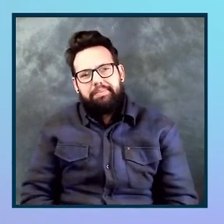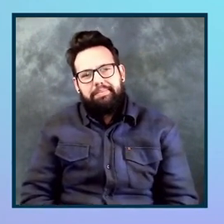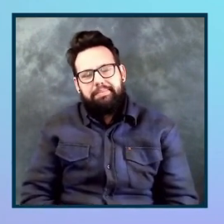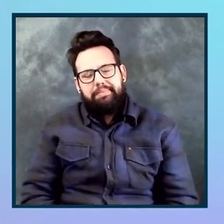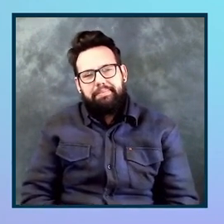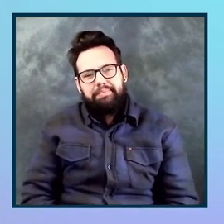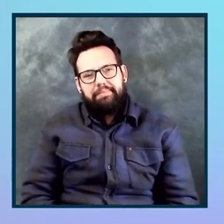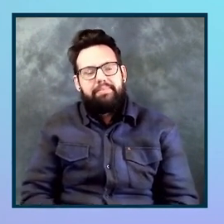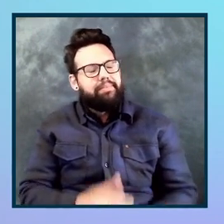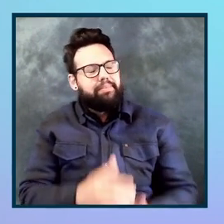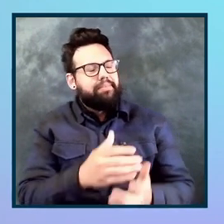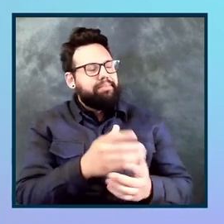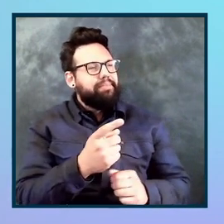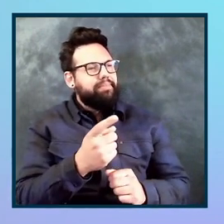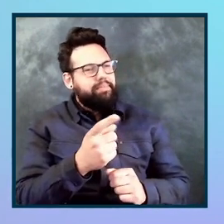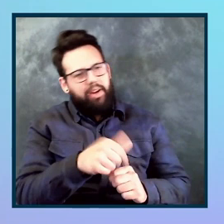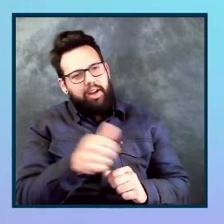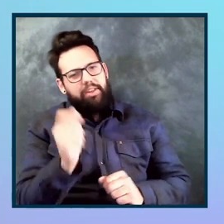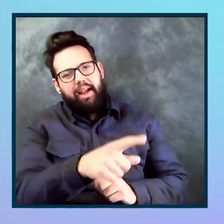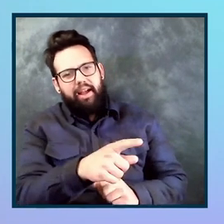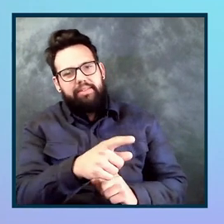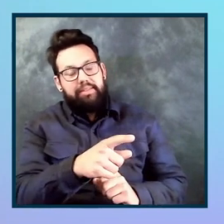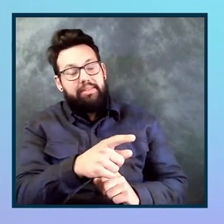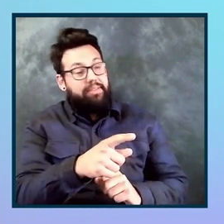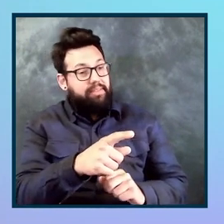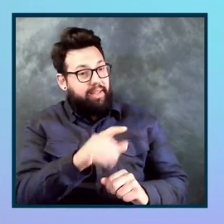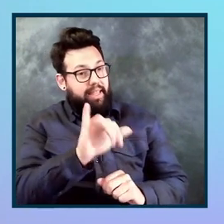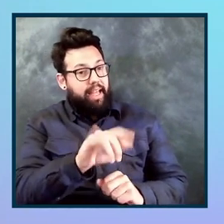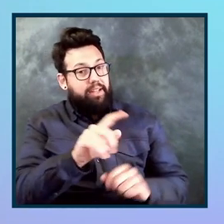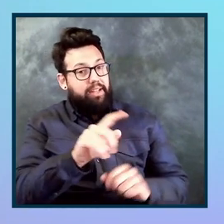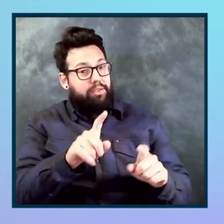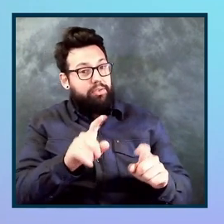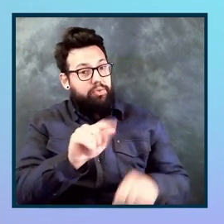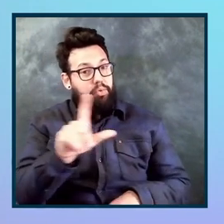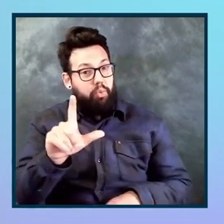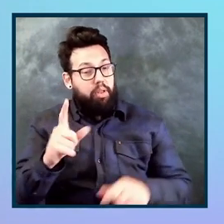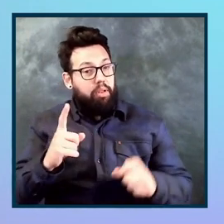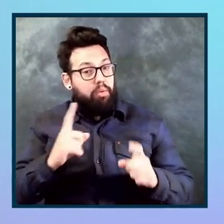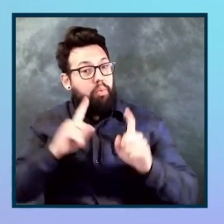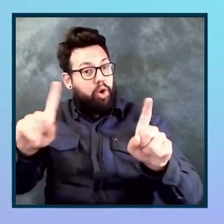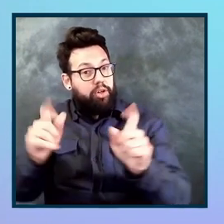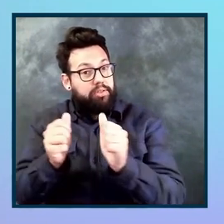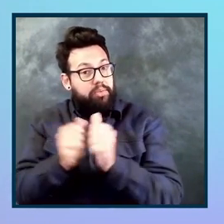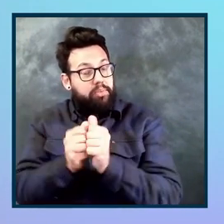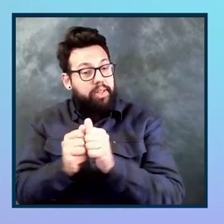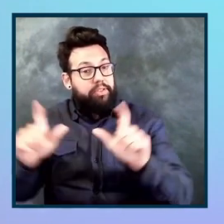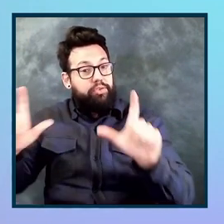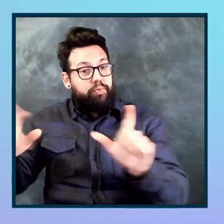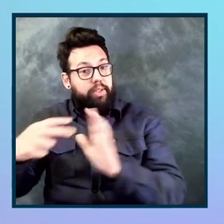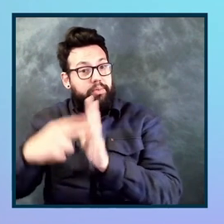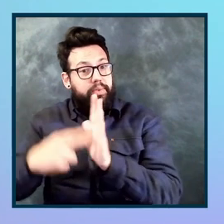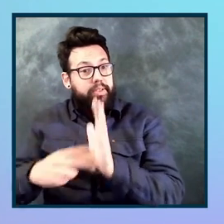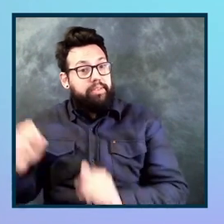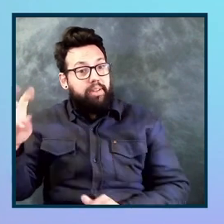person is asking how screen reader friendly is the tool? I believe this was when you were demoing the browser extension, Harris. Uh,